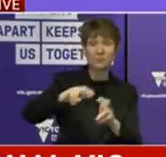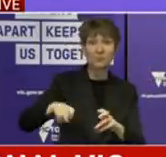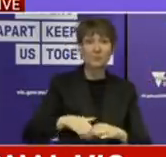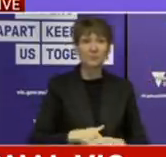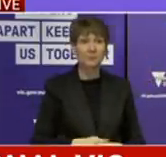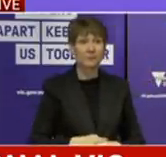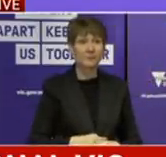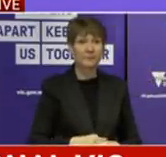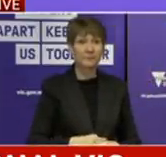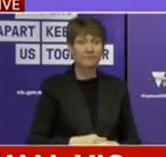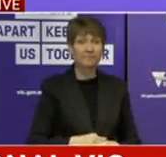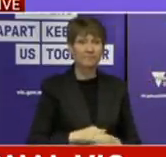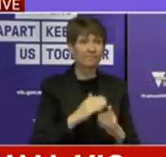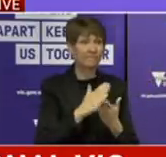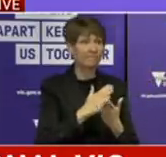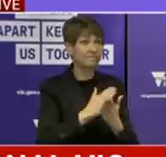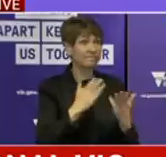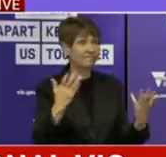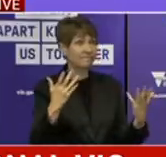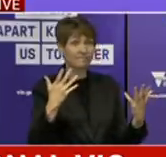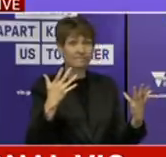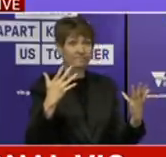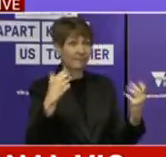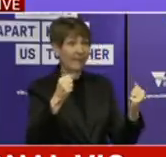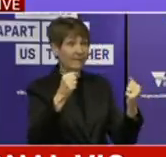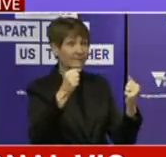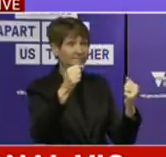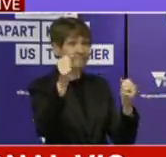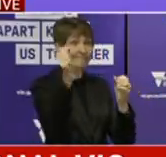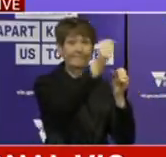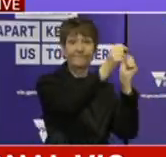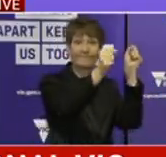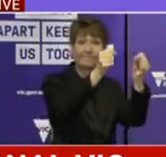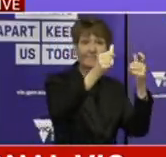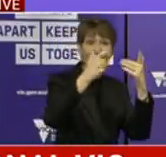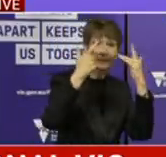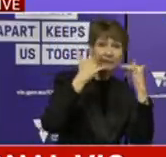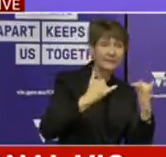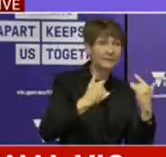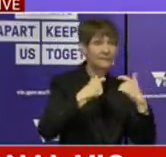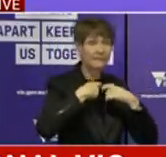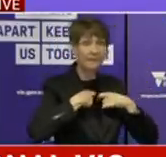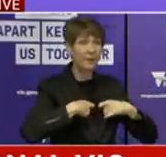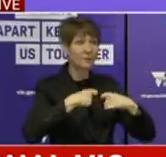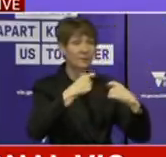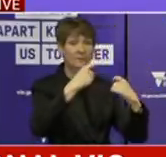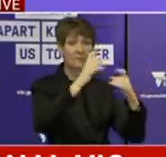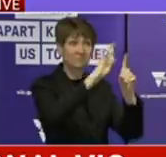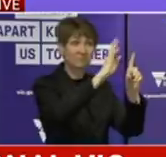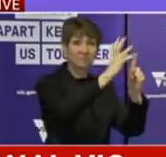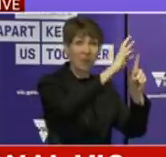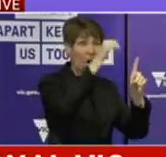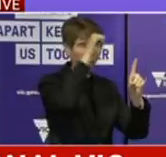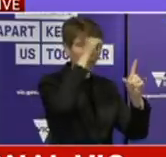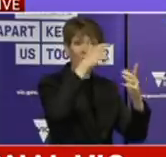I think evidence, again, don't quote me, but I understand that there was quite a lot of mention made of that particular company. I'm not making a judgment